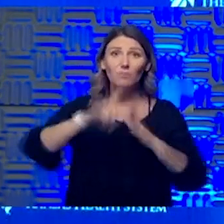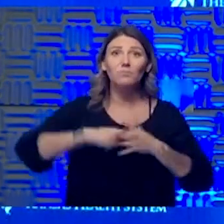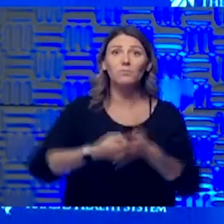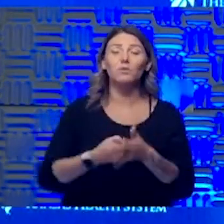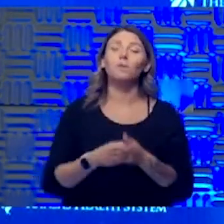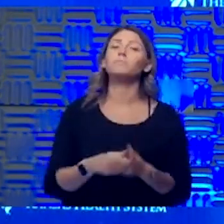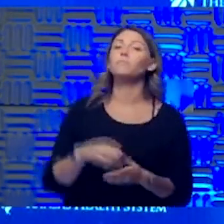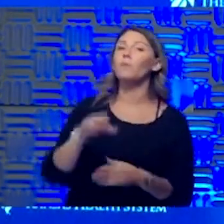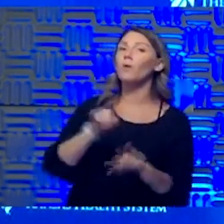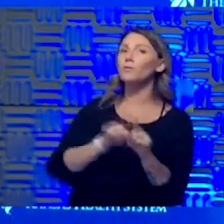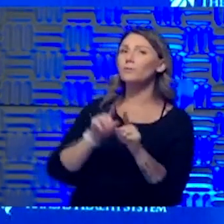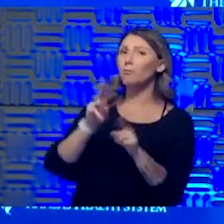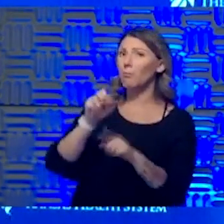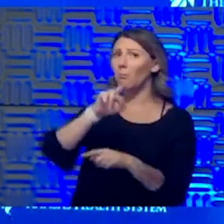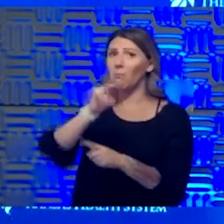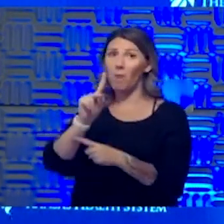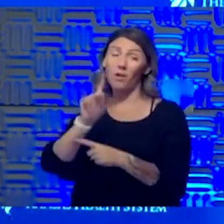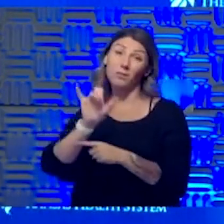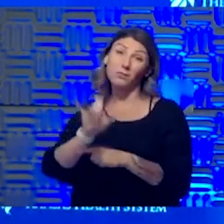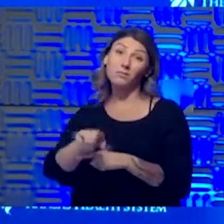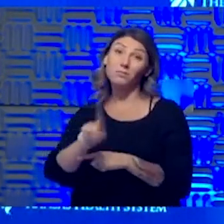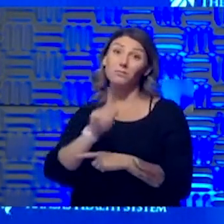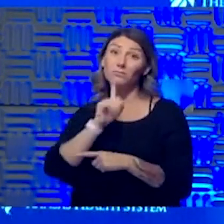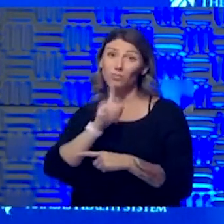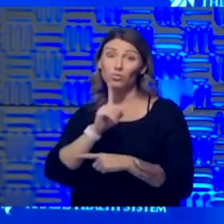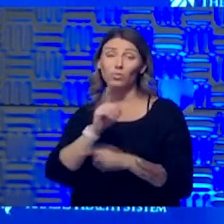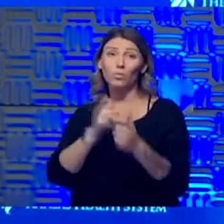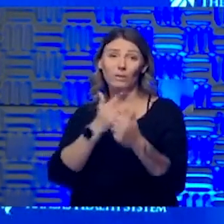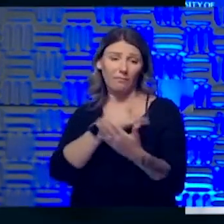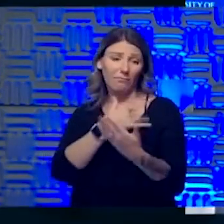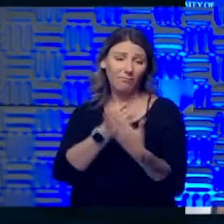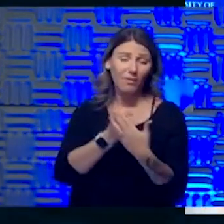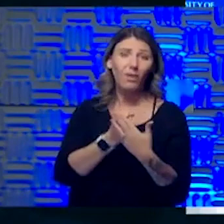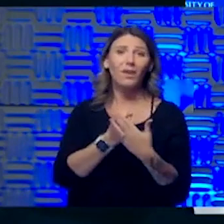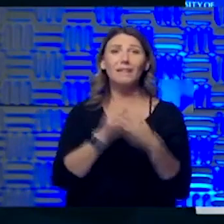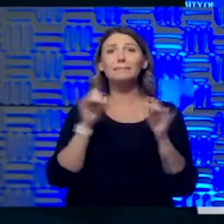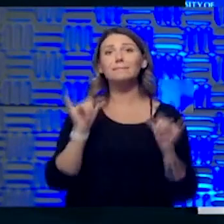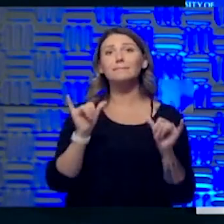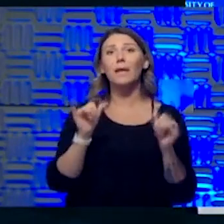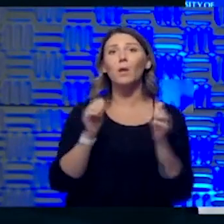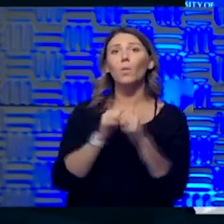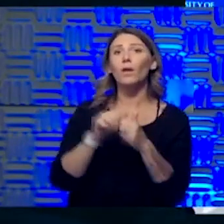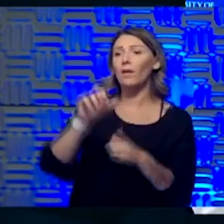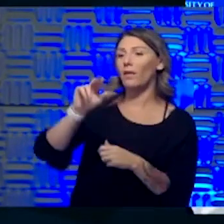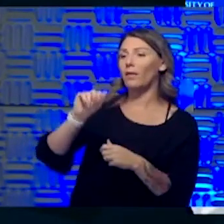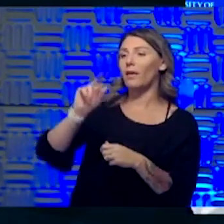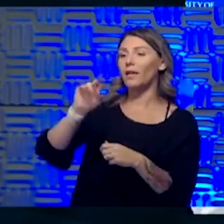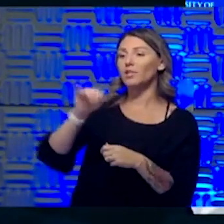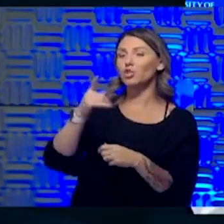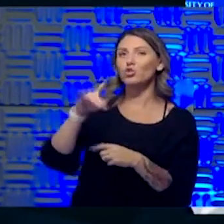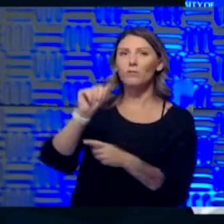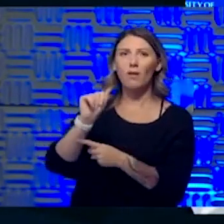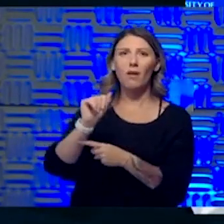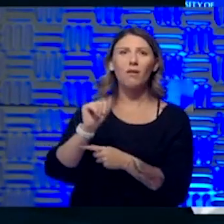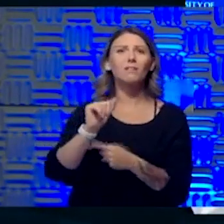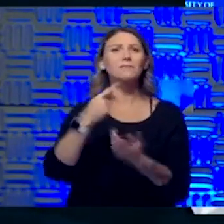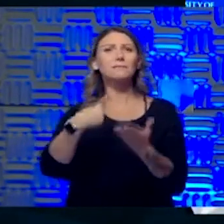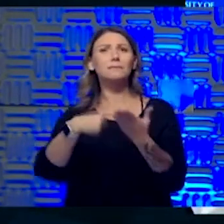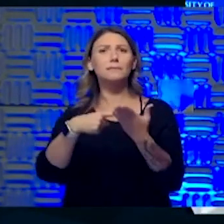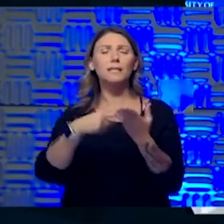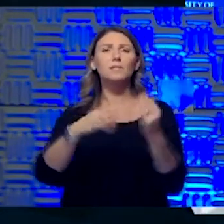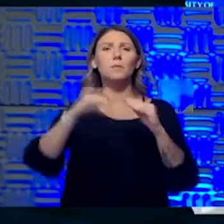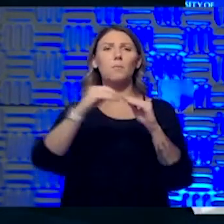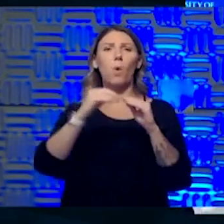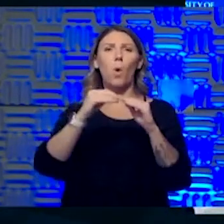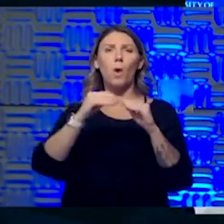be true with heart attacks as well. mean, people staying at home with angina or symptoms of that, talk to us a little bit about some of the warning signs of, of heart